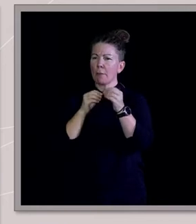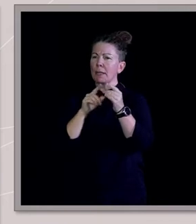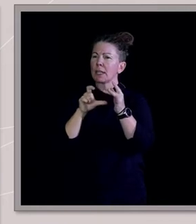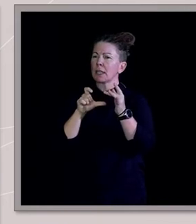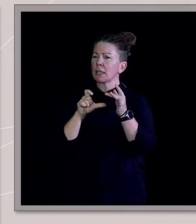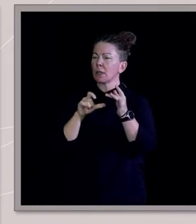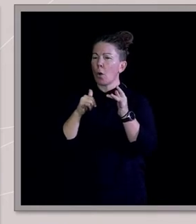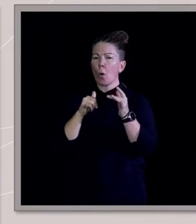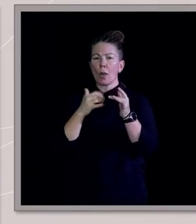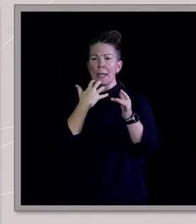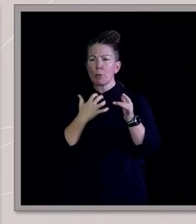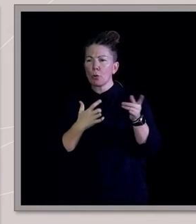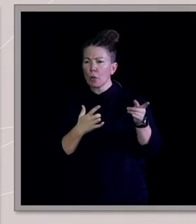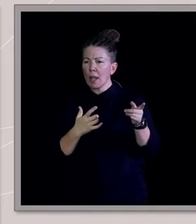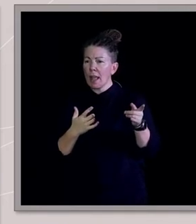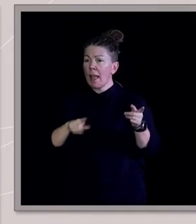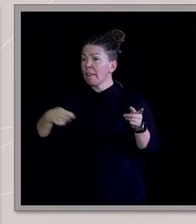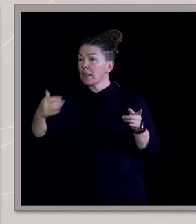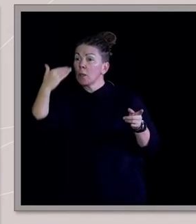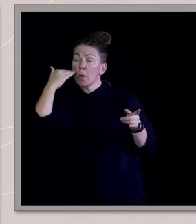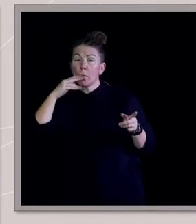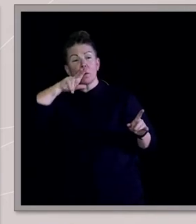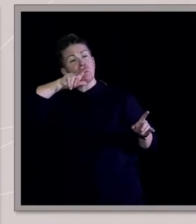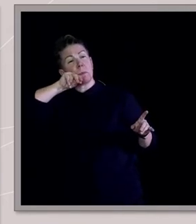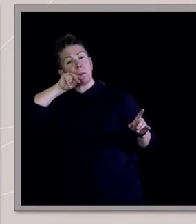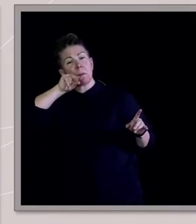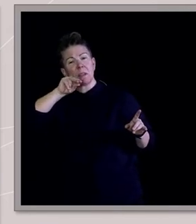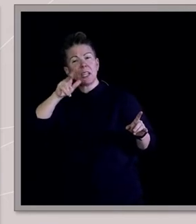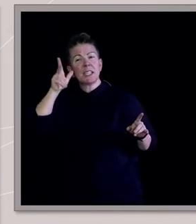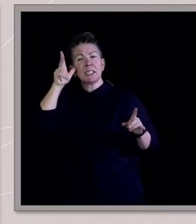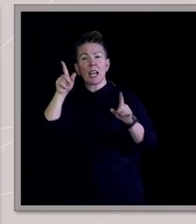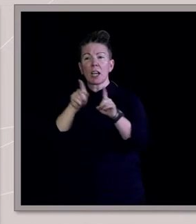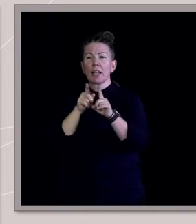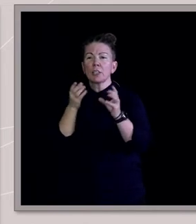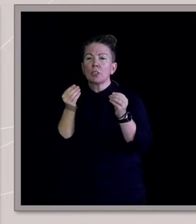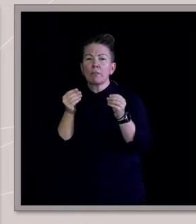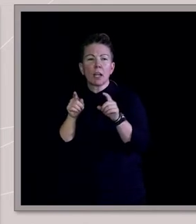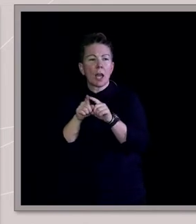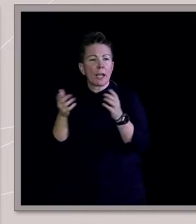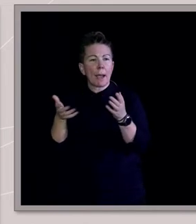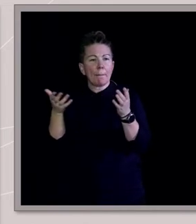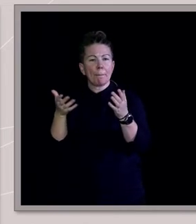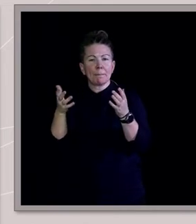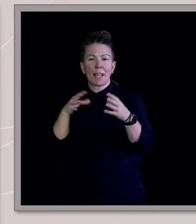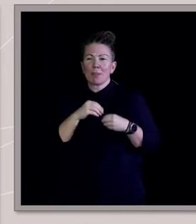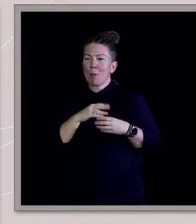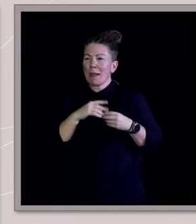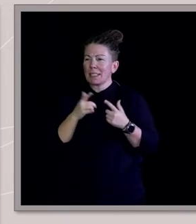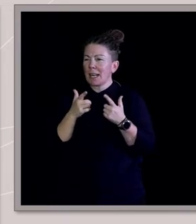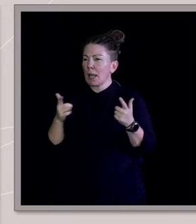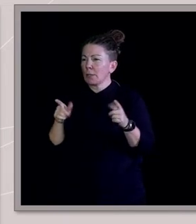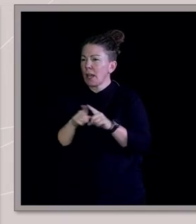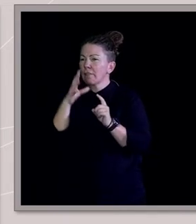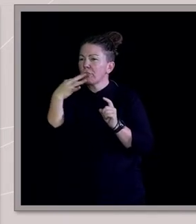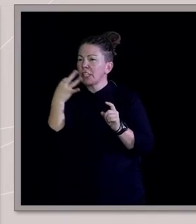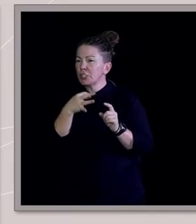And then, you know, some of the women would stand up and speak out as well. Often, it might sound softer, like a romantic language, like French,